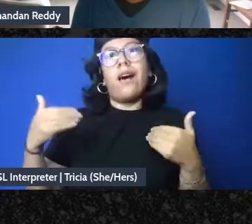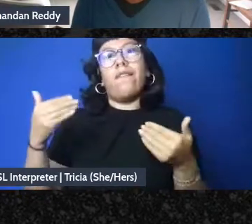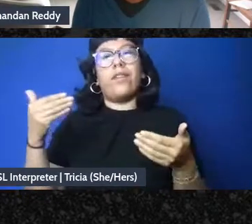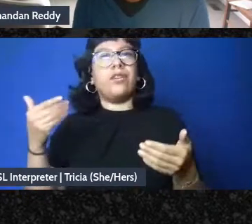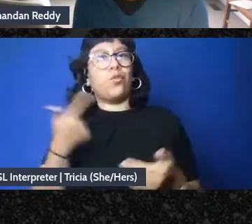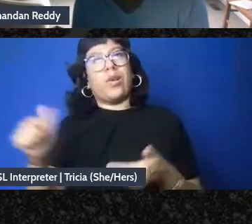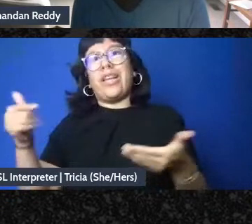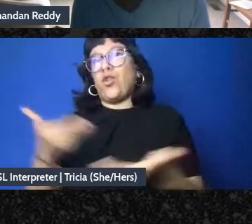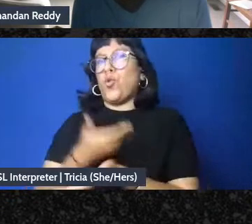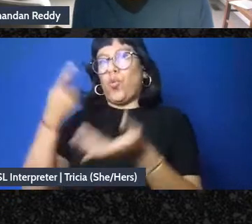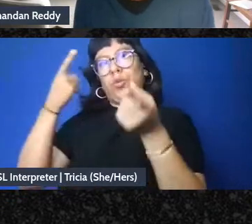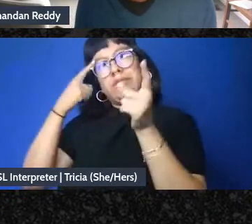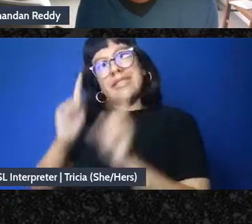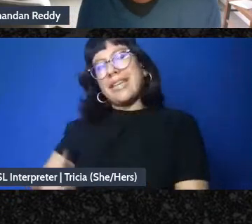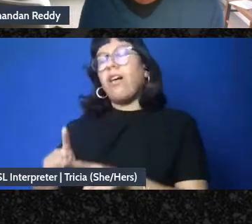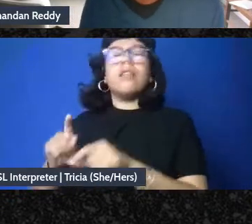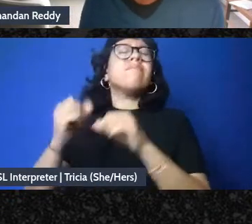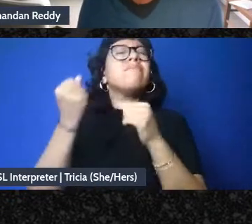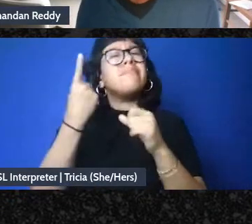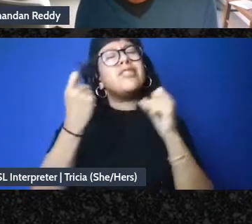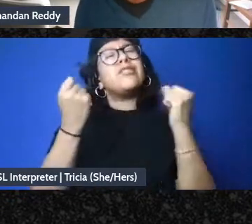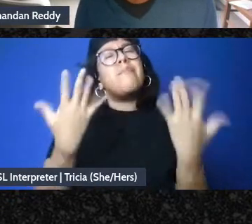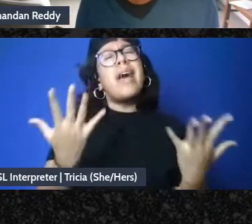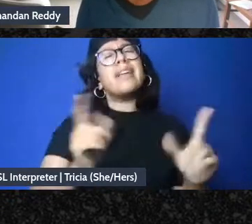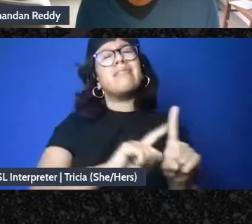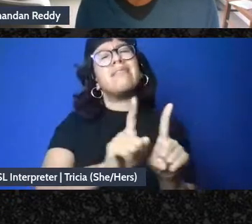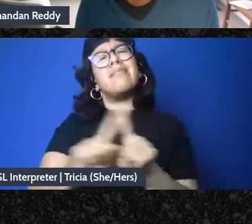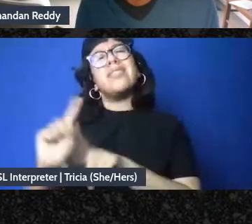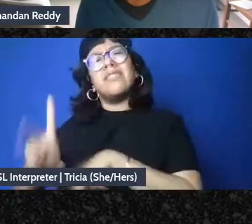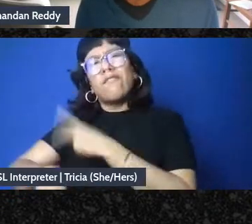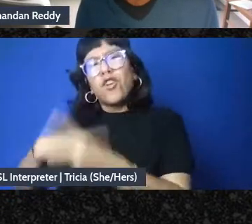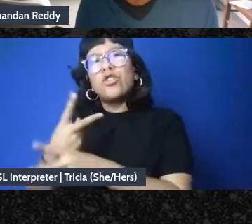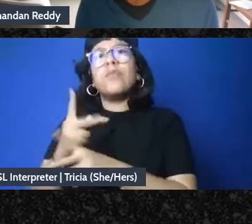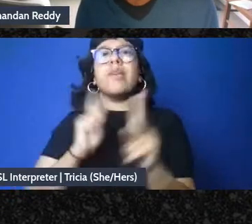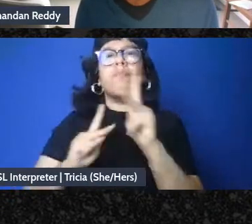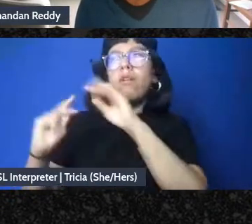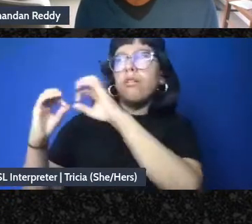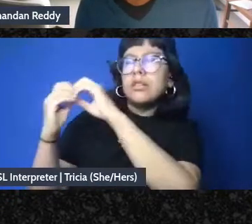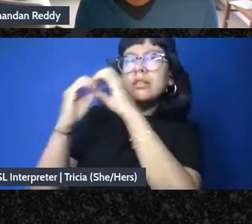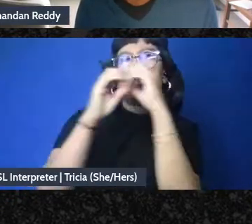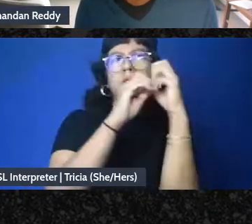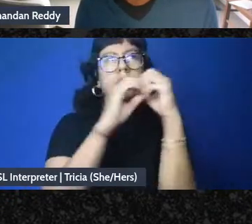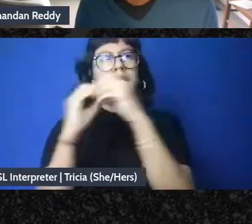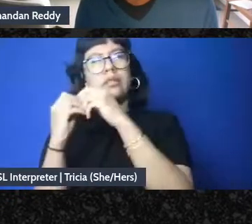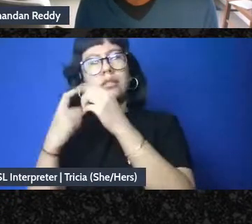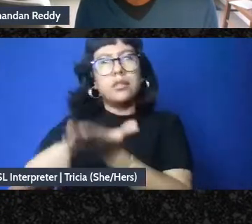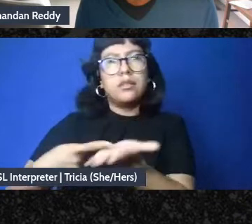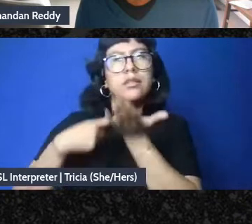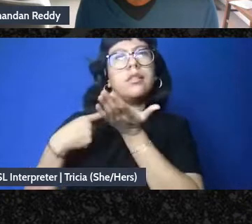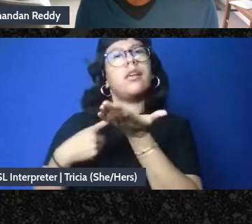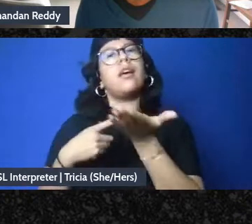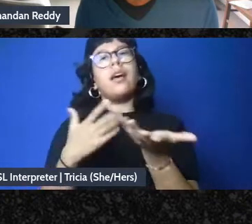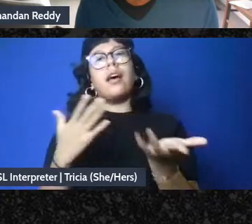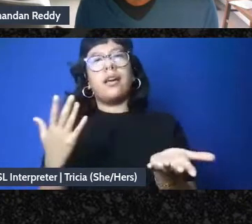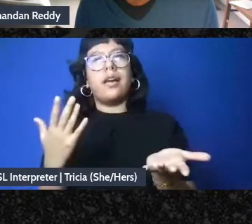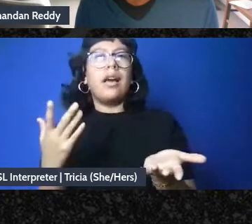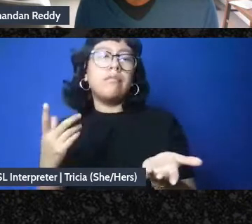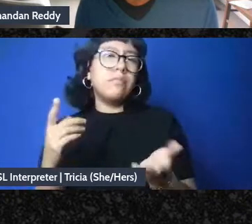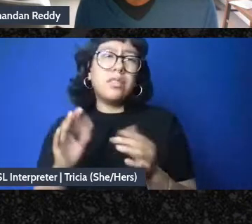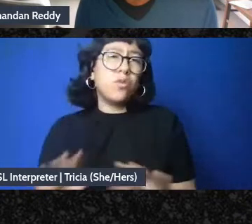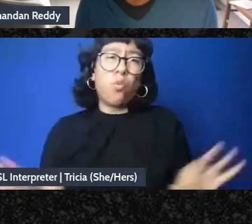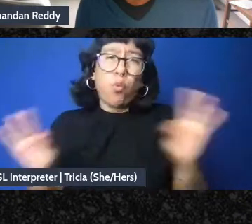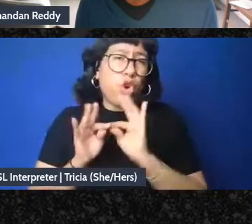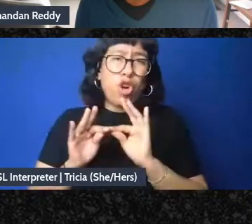of hand I think there are many many different versions of it people are fighting it out and you know I think it's it's worth